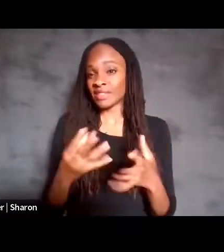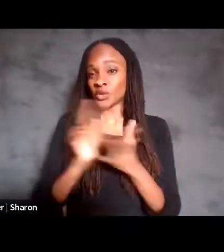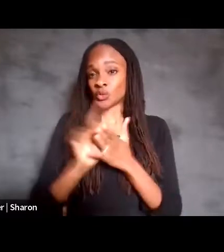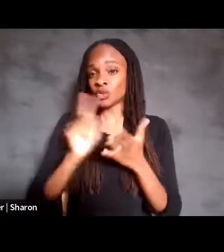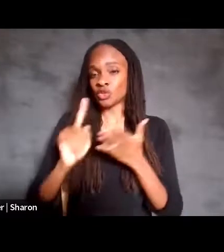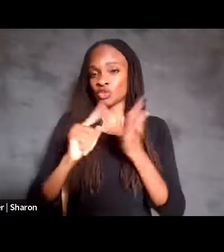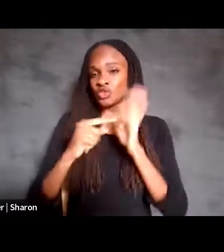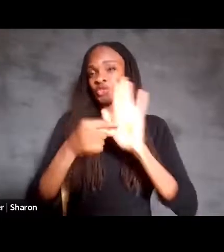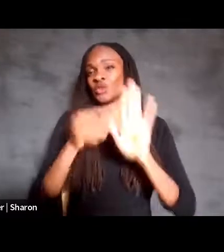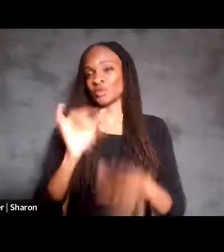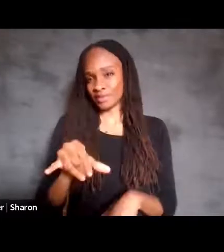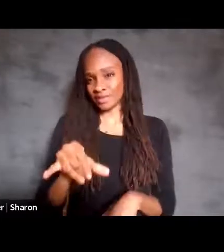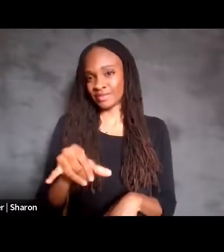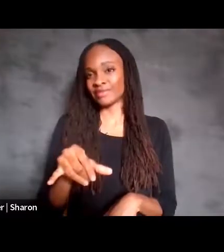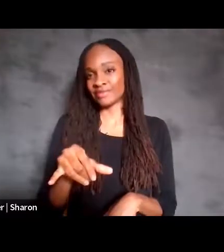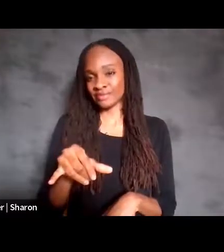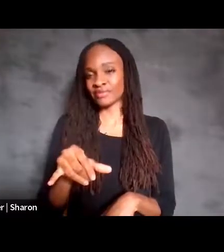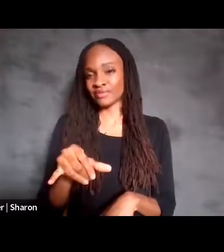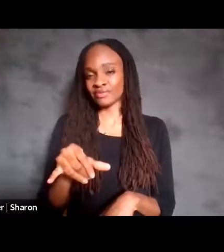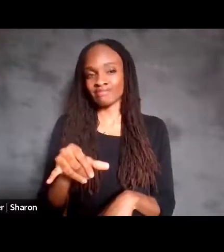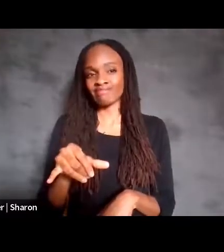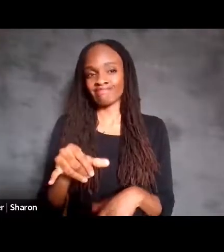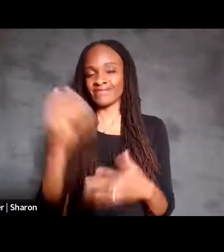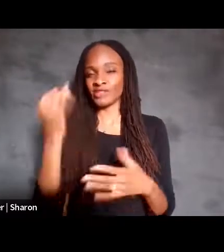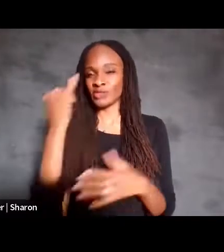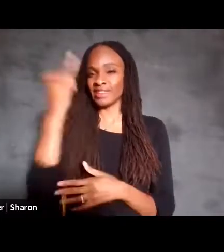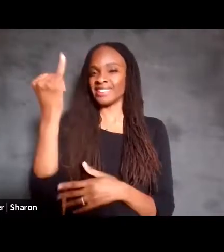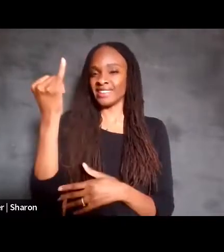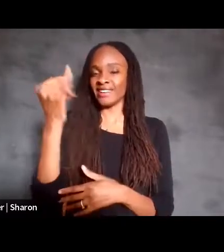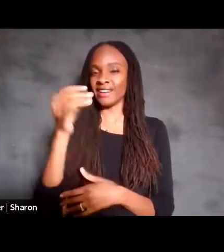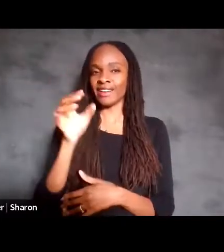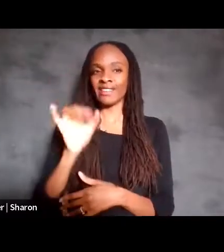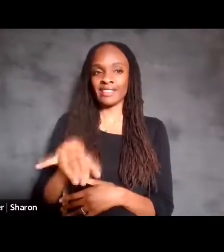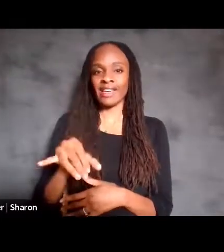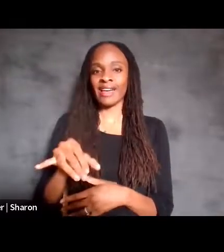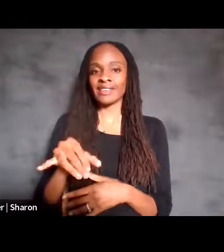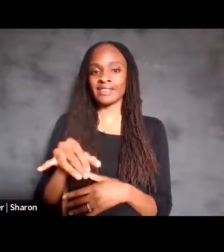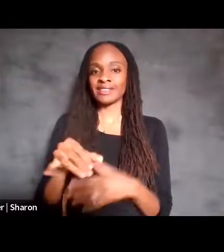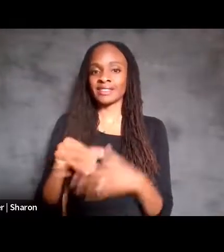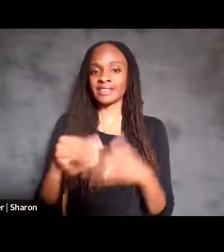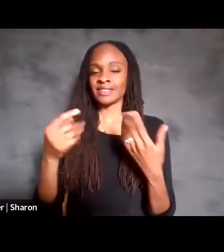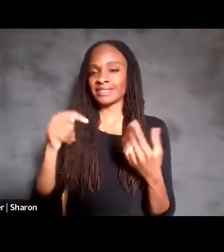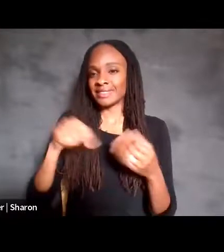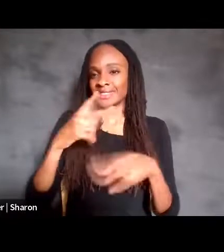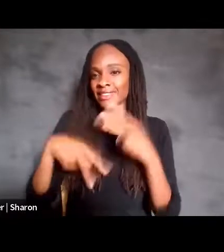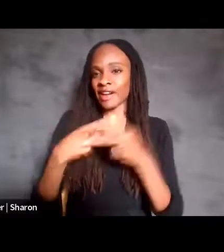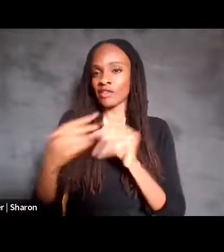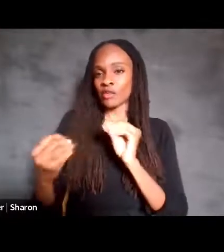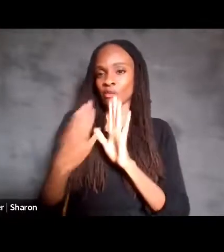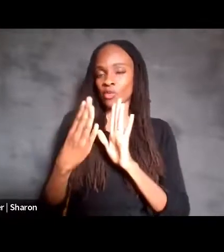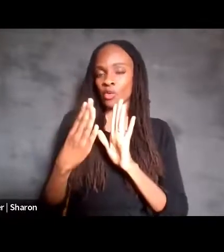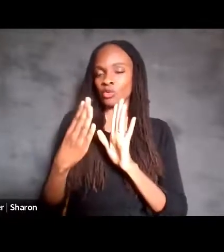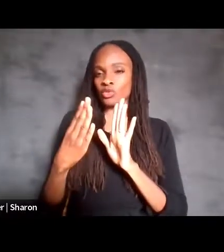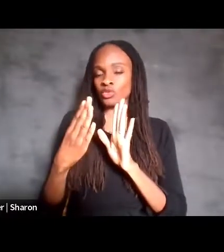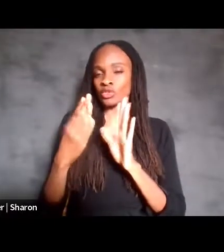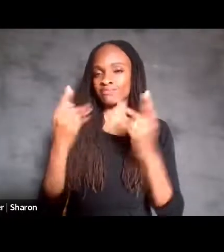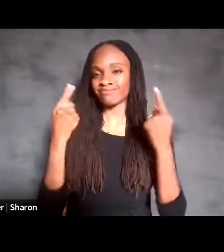the idea that such an approach can be successful in these specific scenarios.